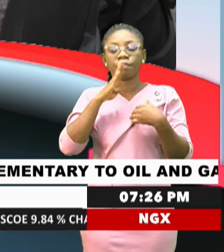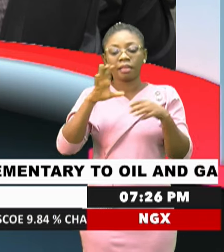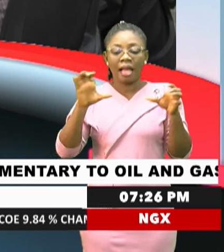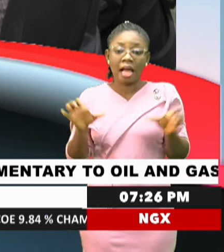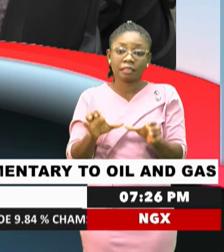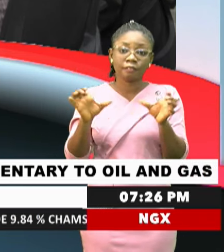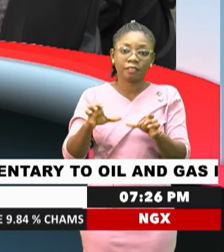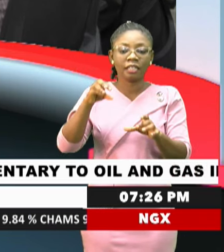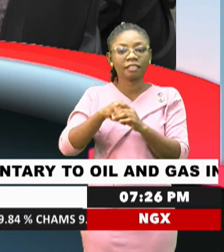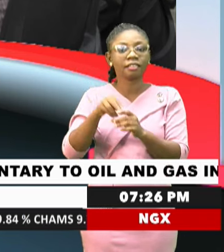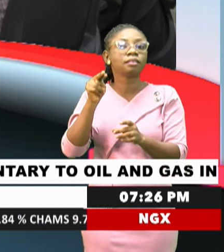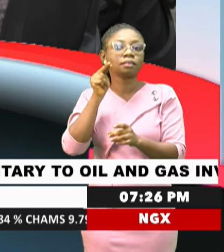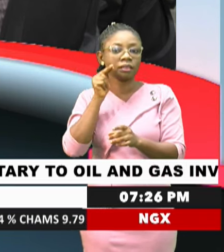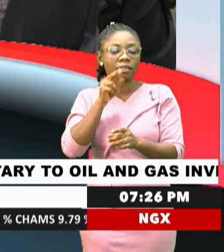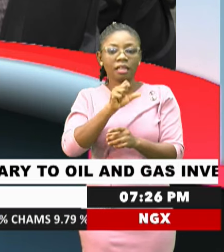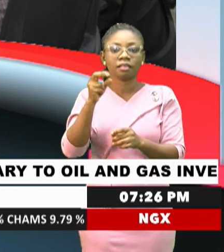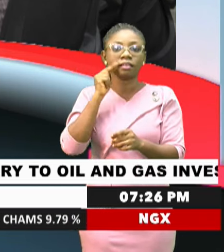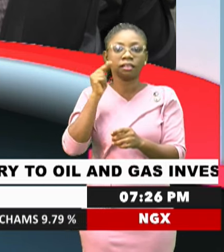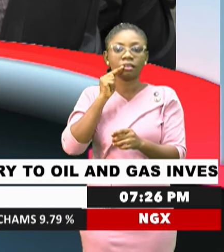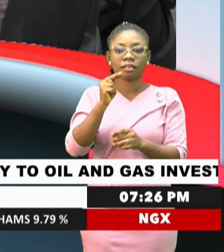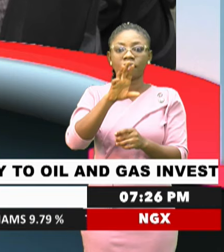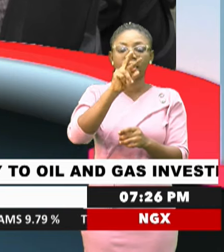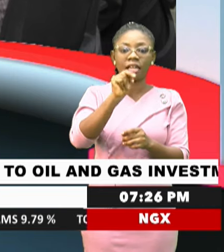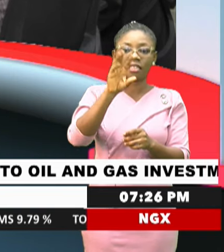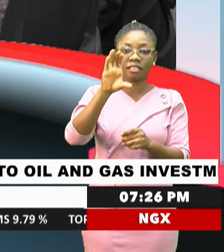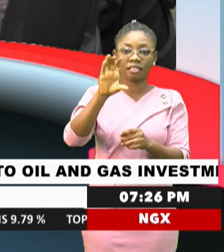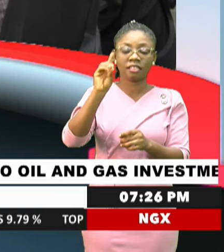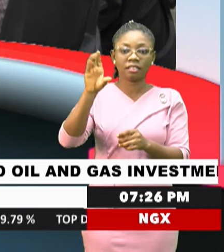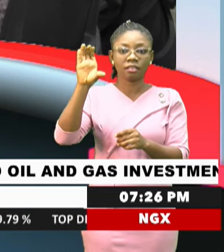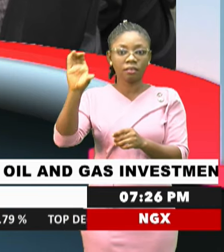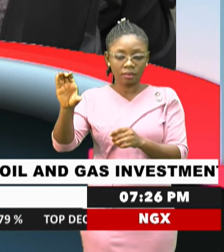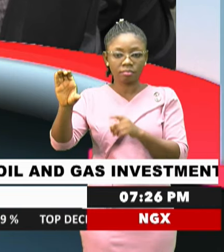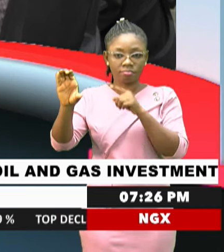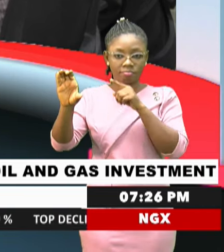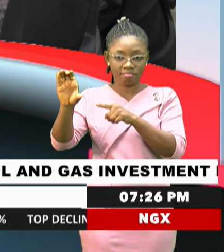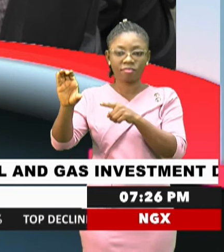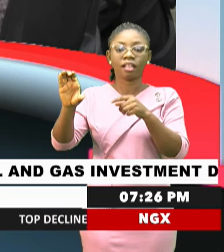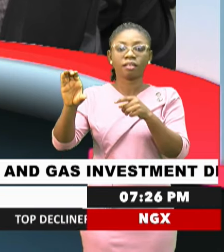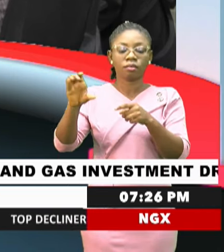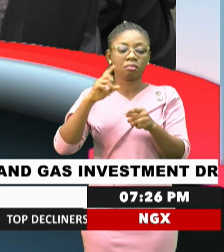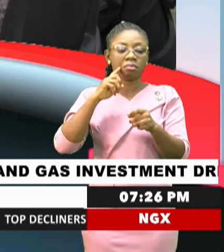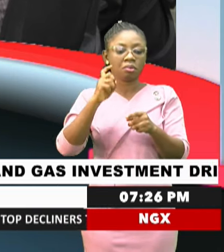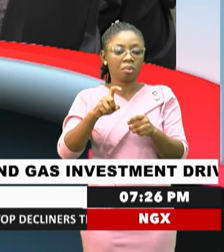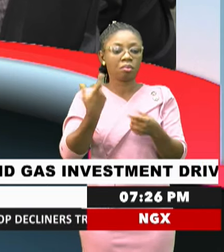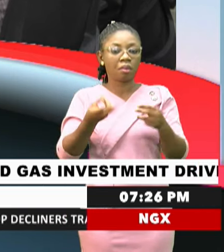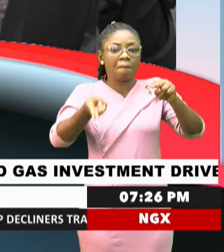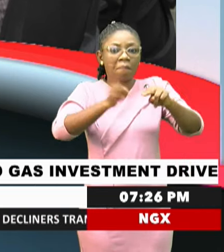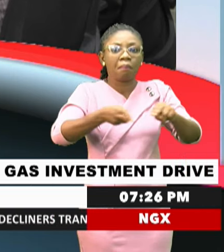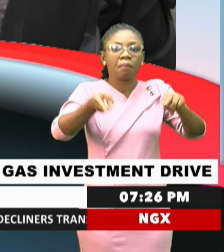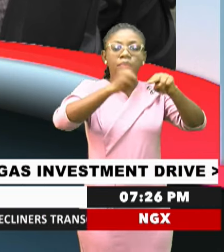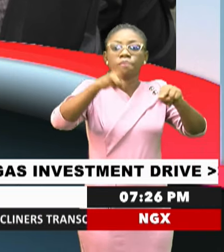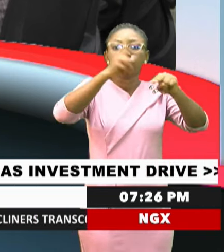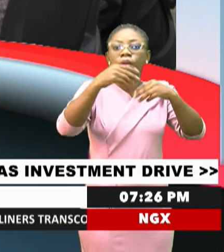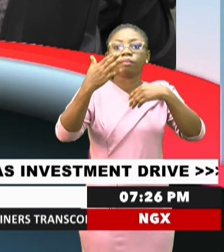in Nigeria. As the Nigeria Center for Disease Control and Prevention, NCDC, confirms rapidly increasing cases